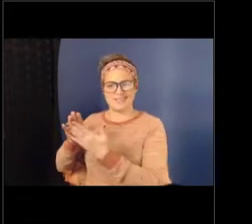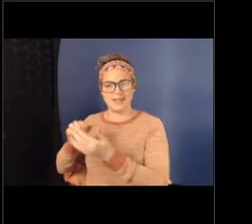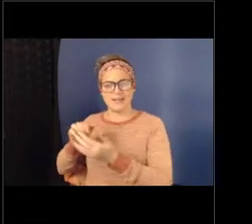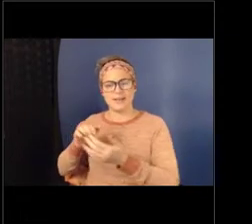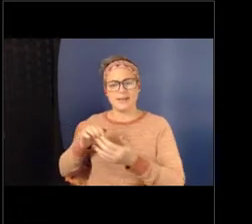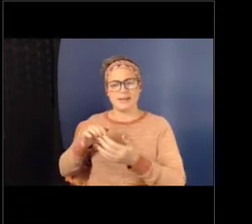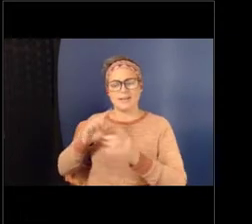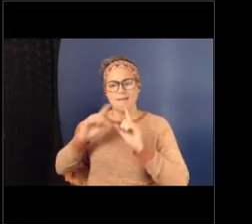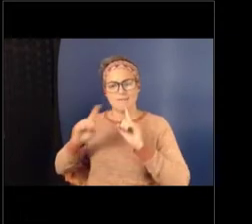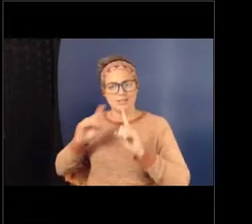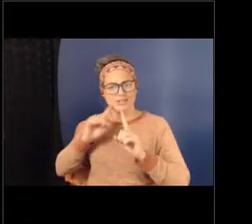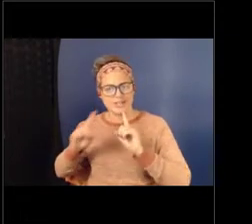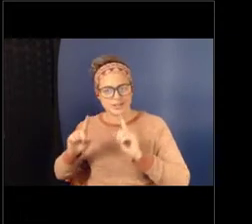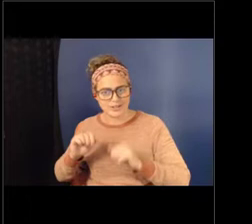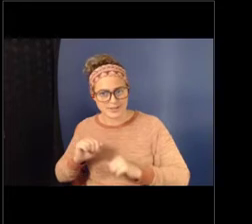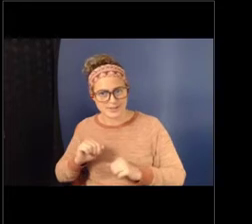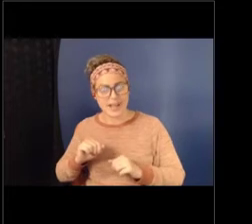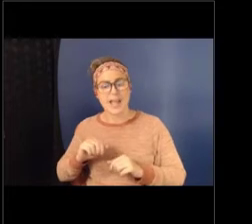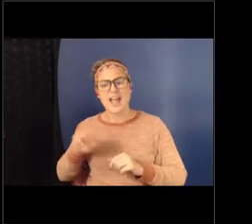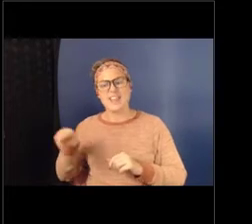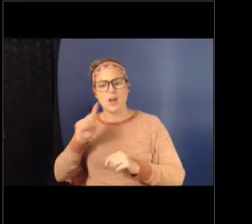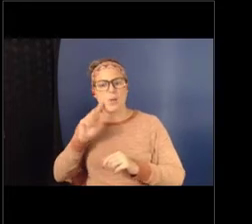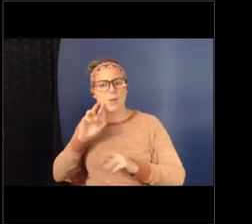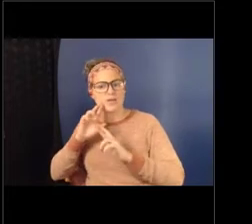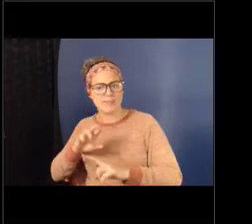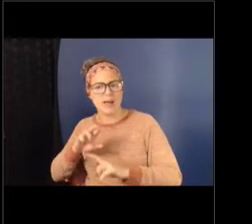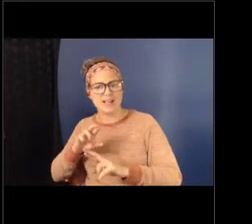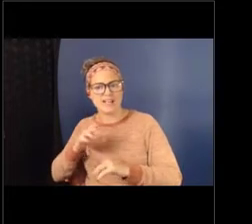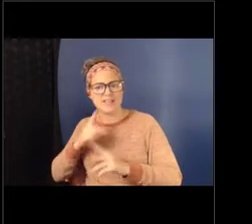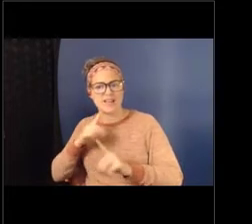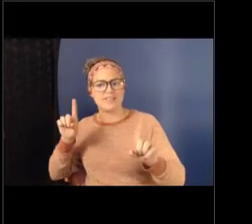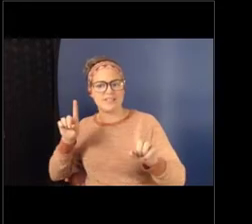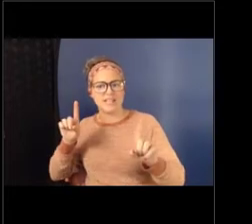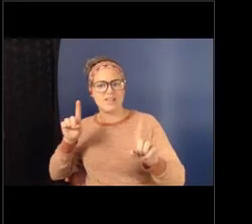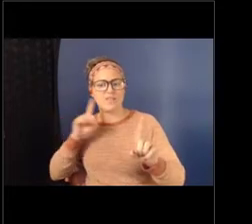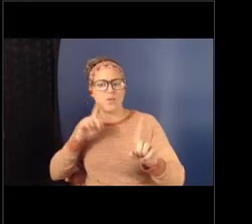the realities of abuse in children's lives.